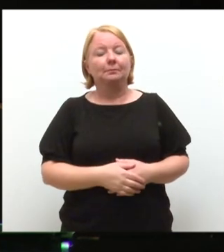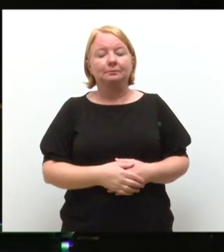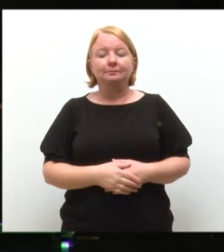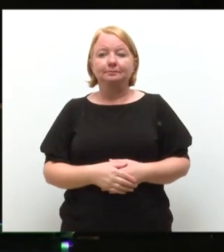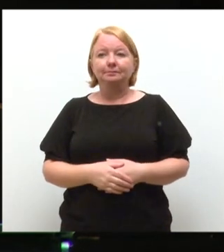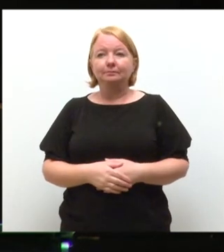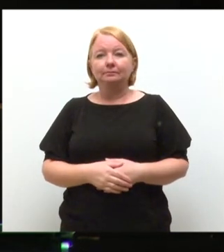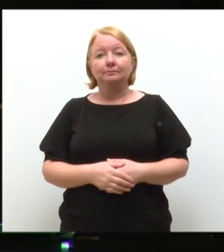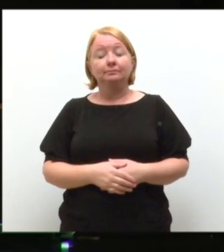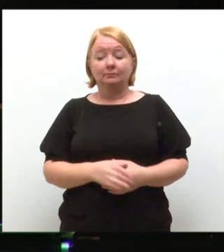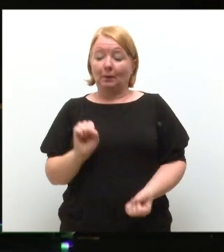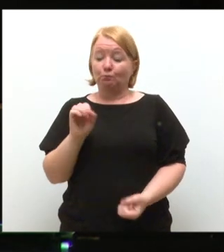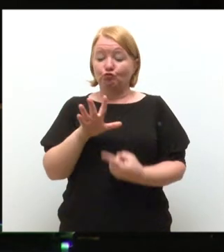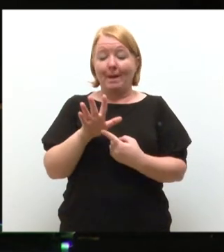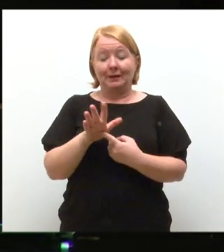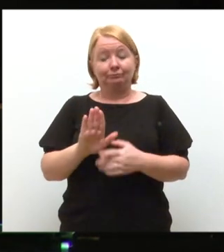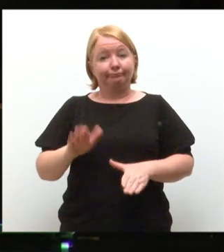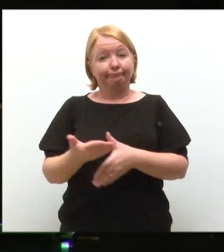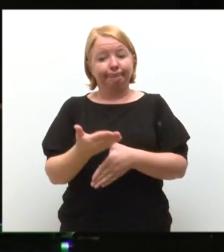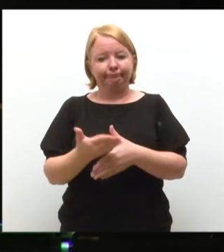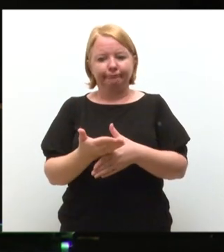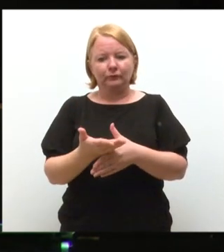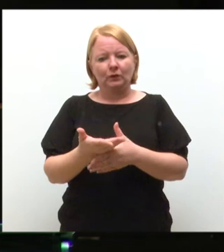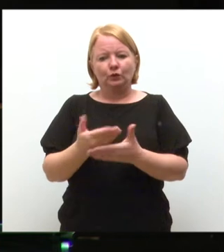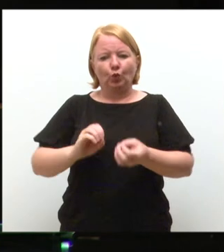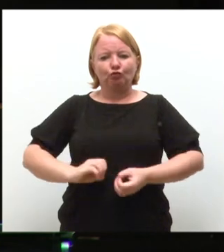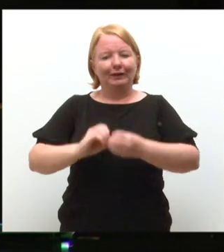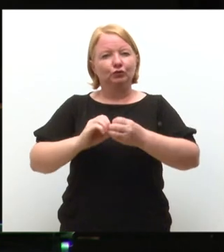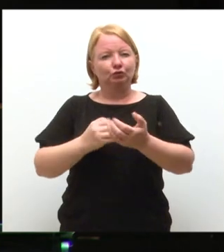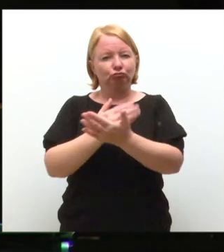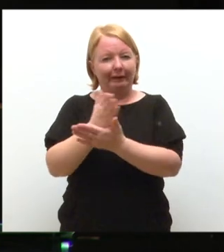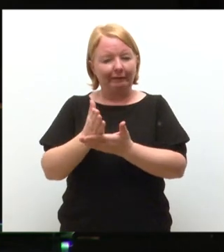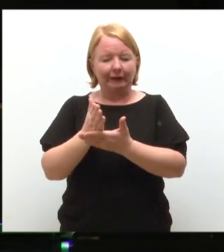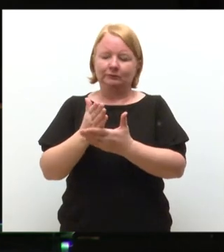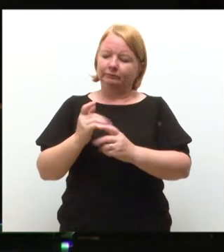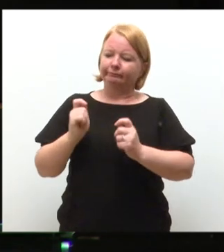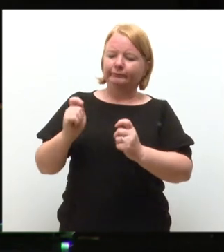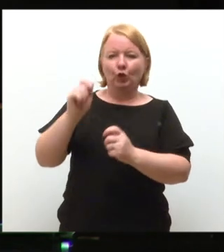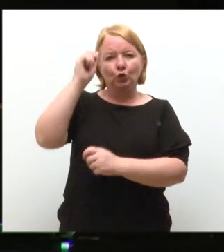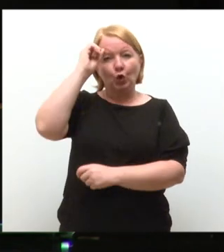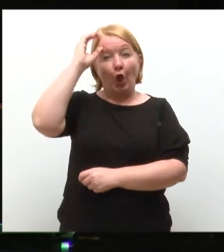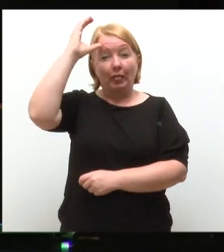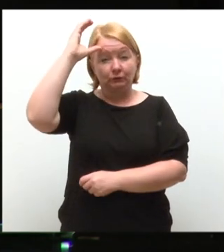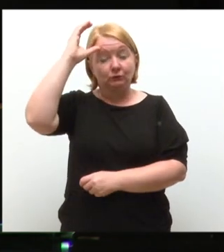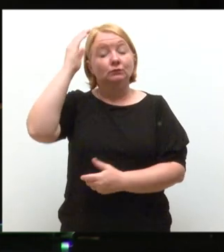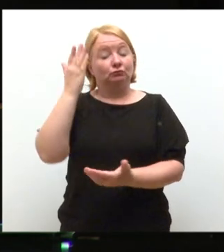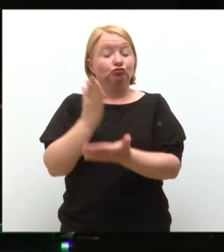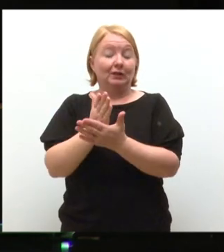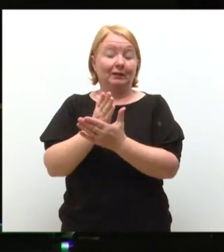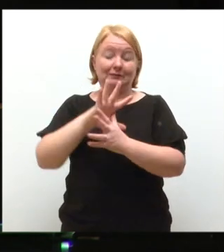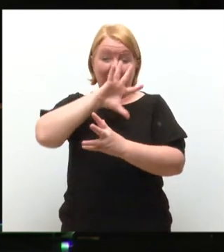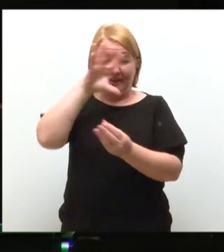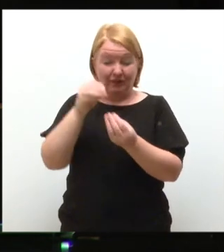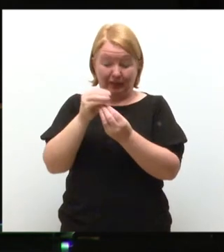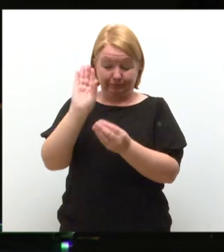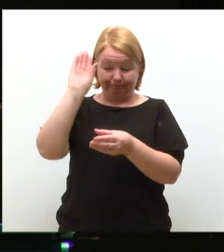Our primary mission is the creation, sharing and application of knowledge. It's at the heart of everything we do,